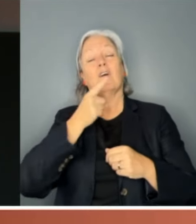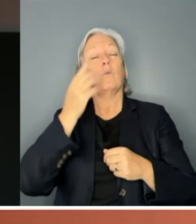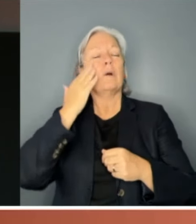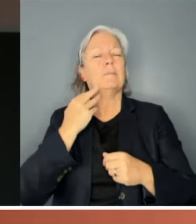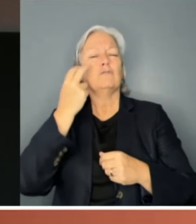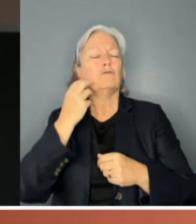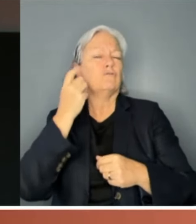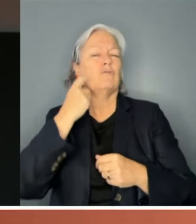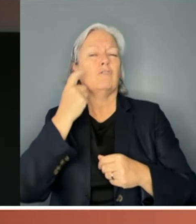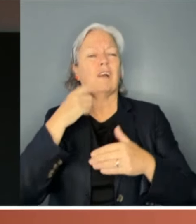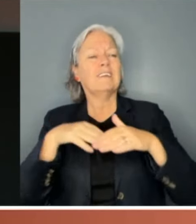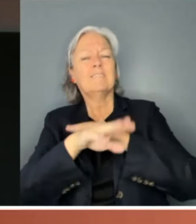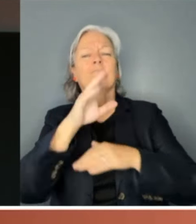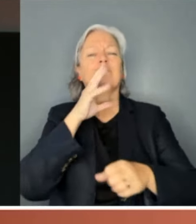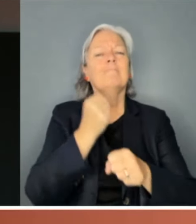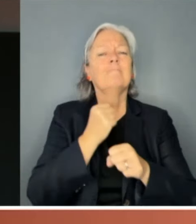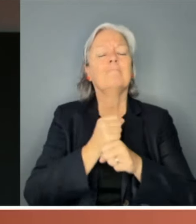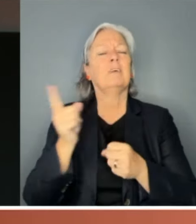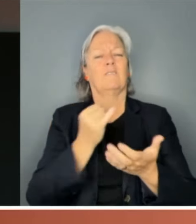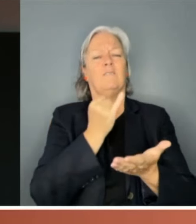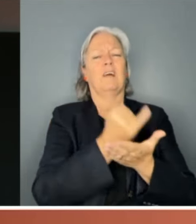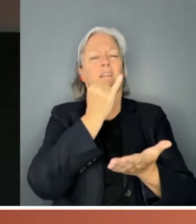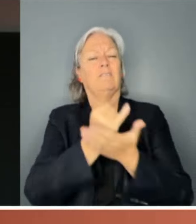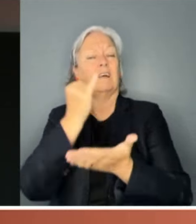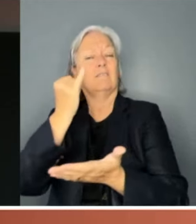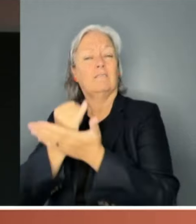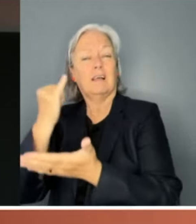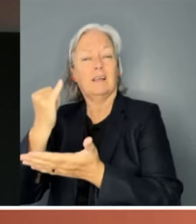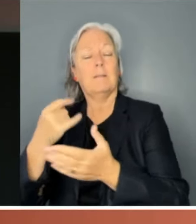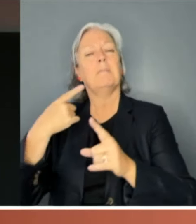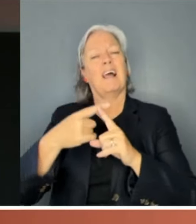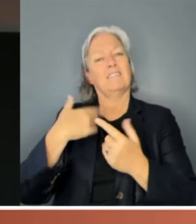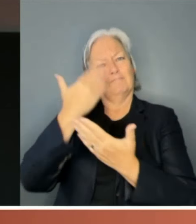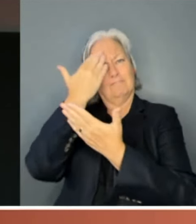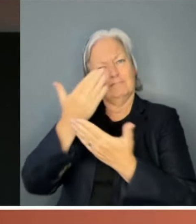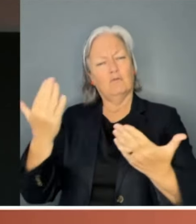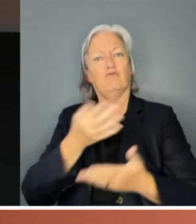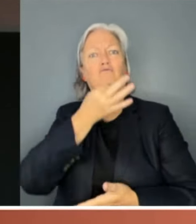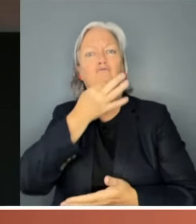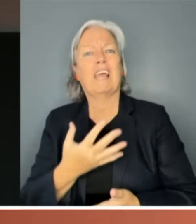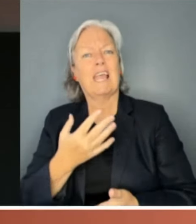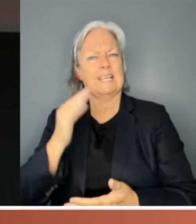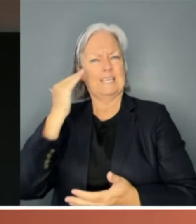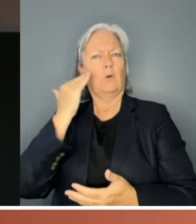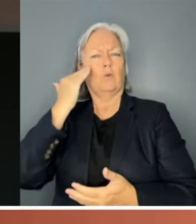Senate or House of Representatives and not made it. And also in honour of those rare and resilient women who have,